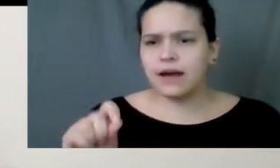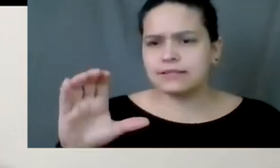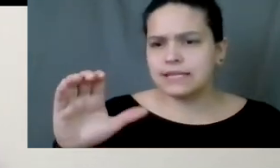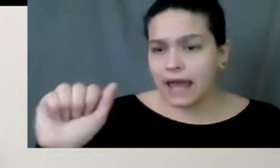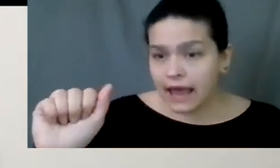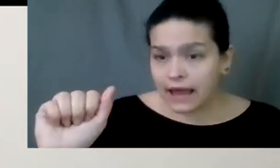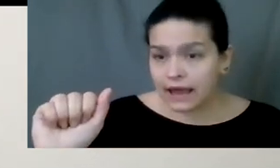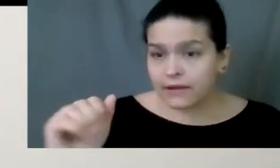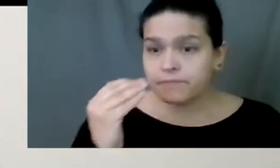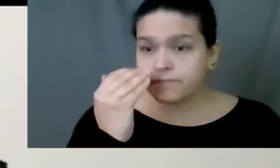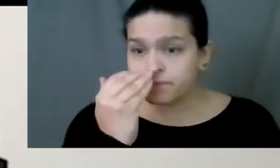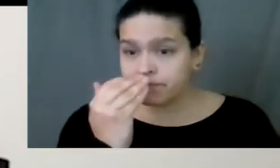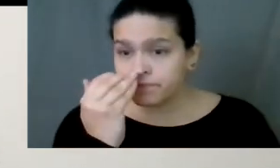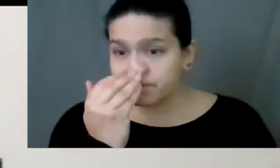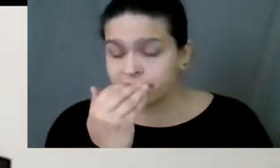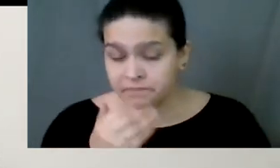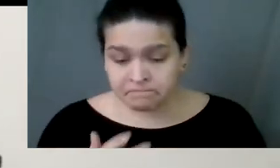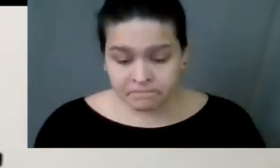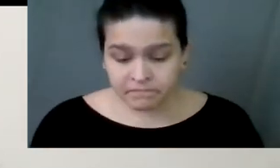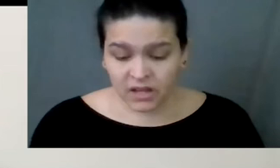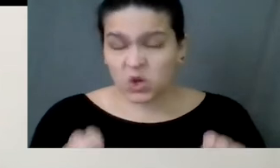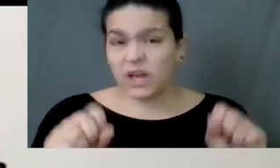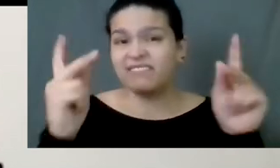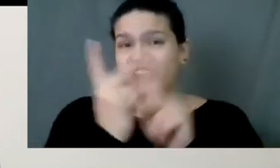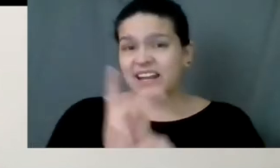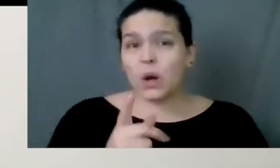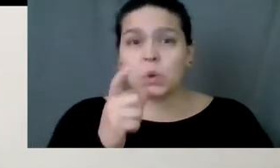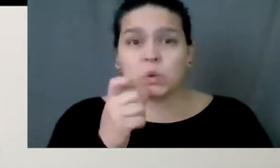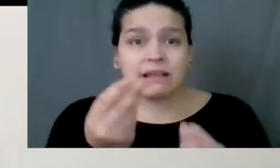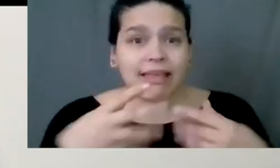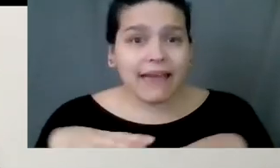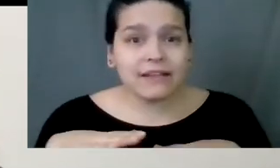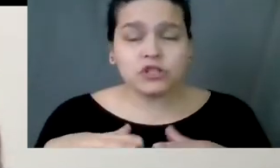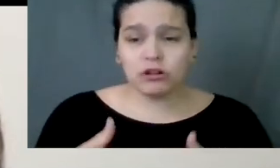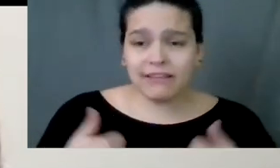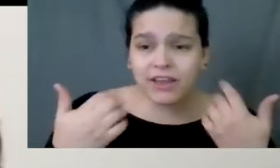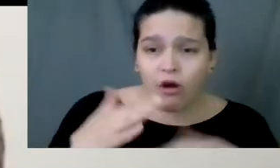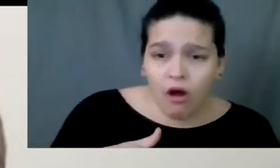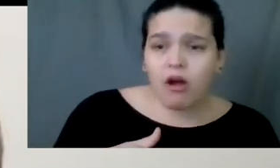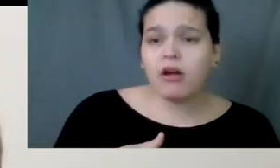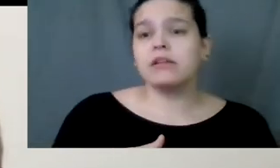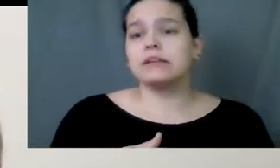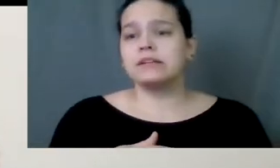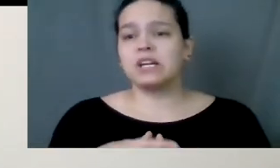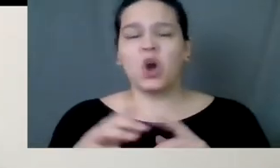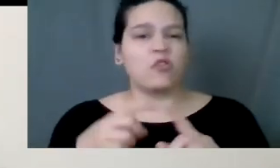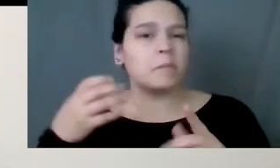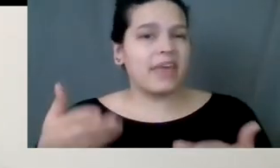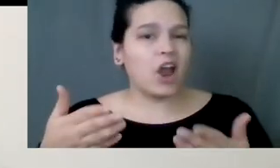And so when you're in there, you can, you know, find out whose land you're on and learn all about it and then go from there.